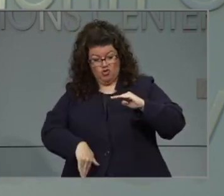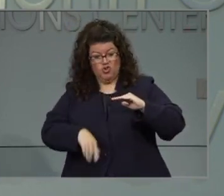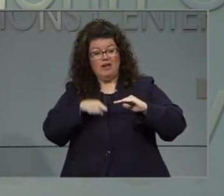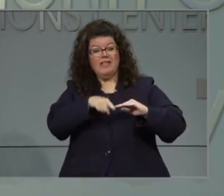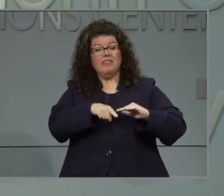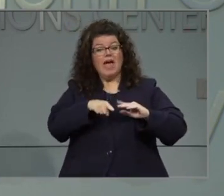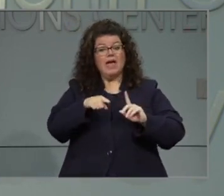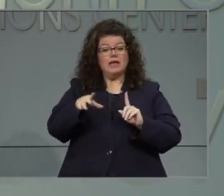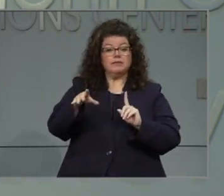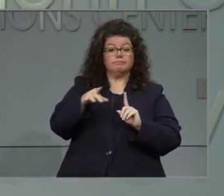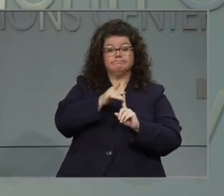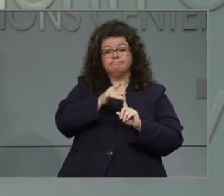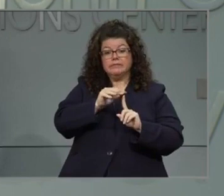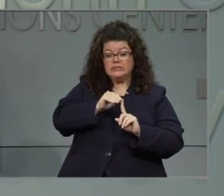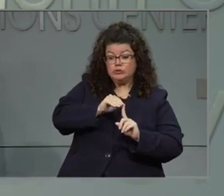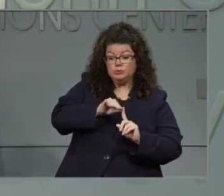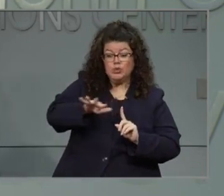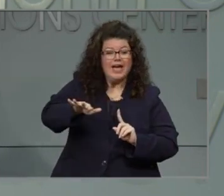that issue again.